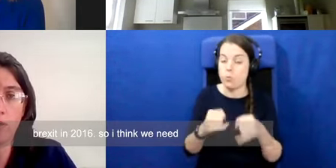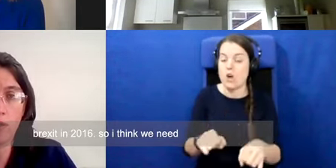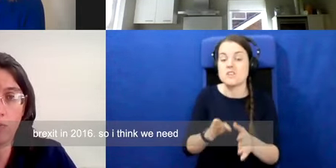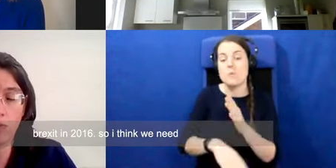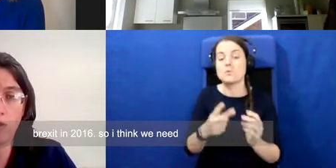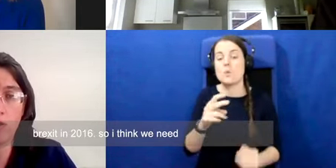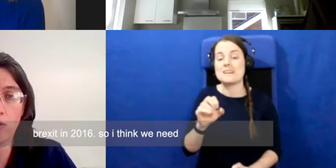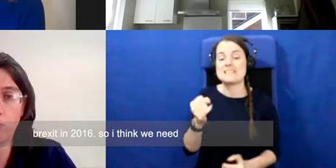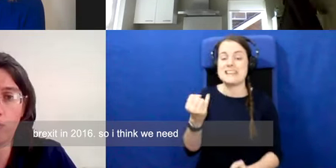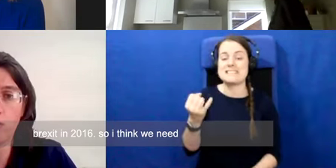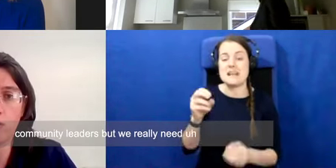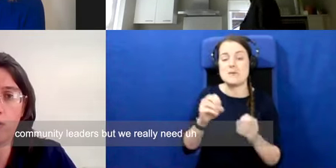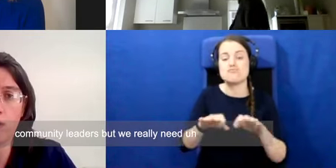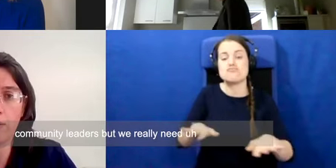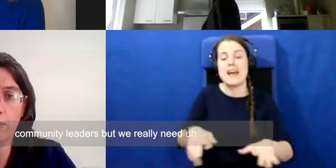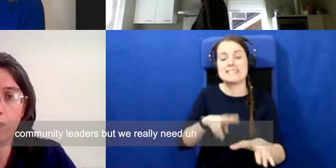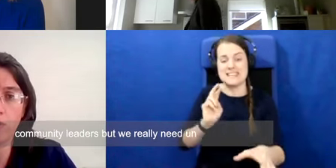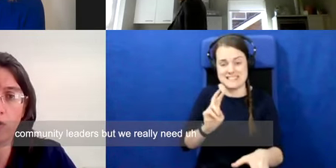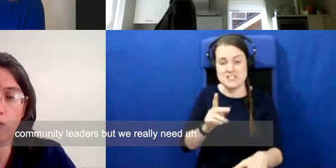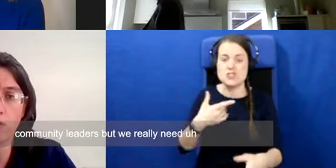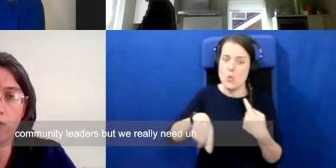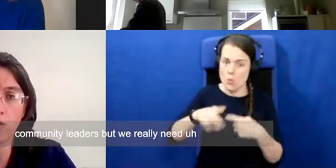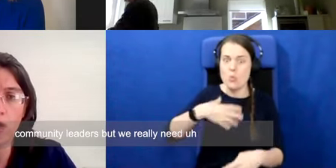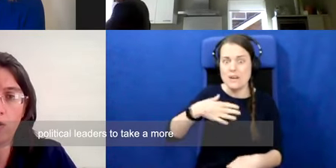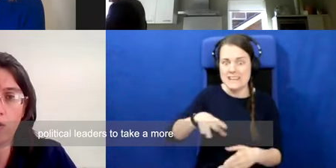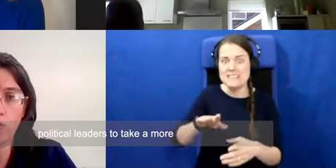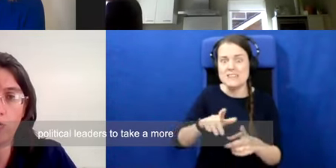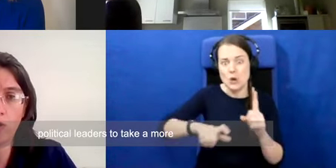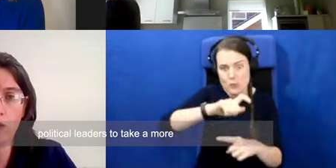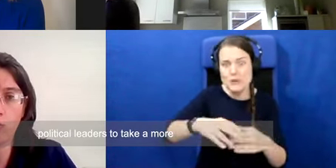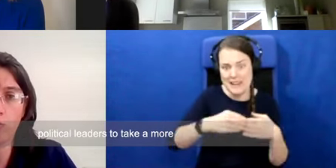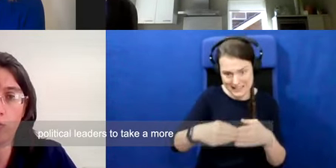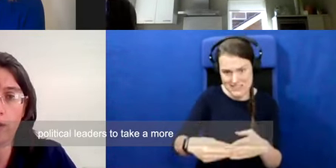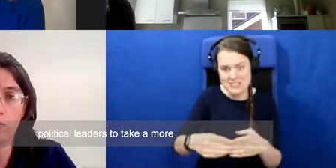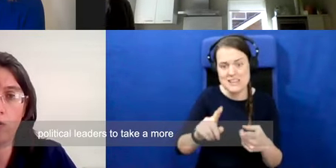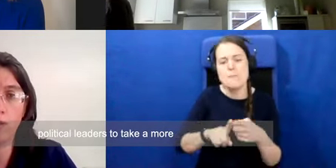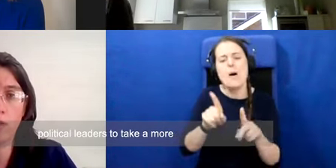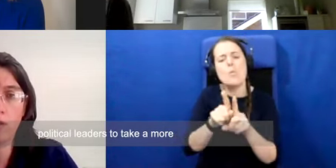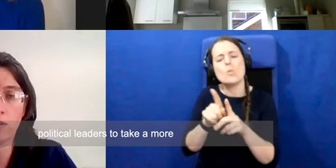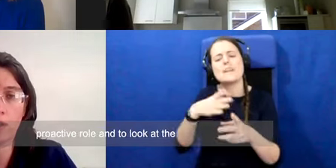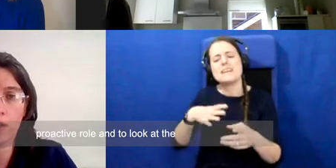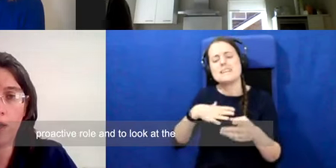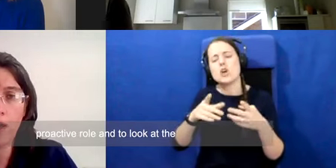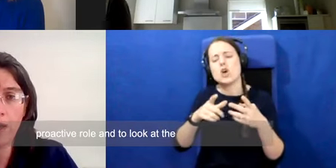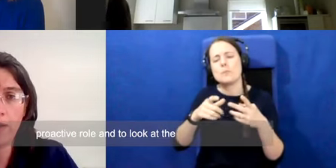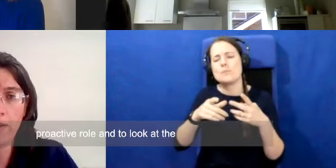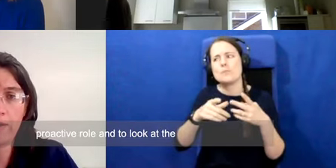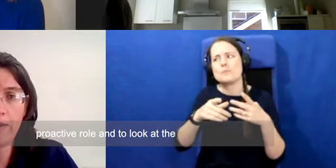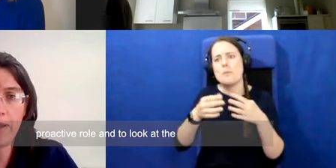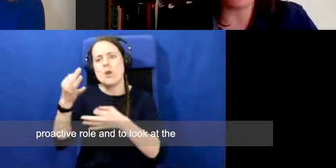I think we need community leaders, but we really need political leaders to take a more proactive role and to look at the,